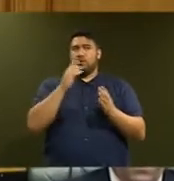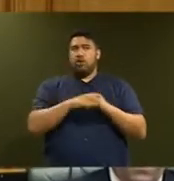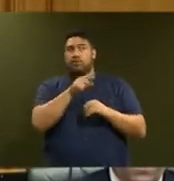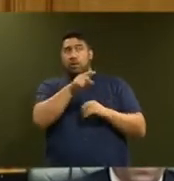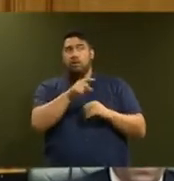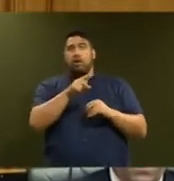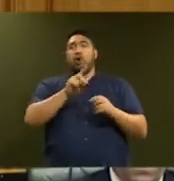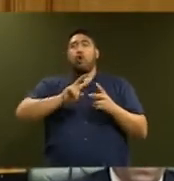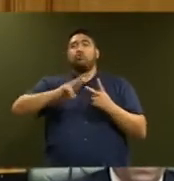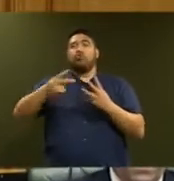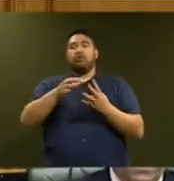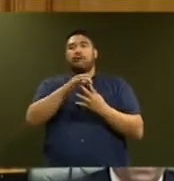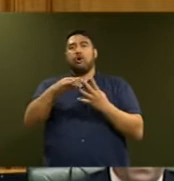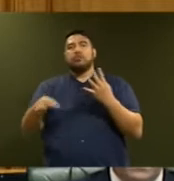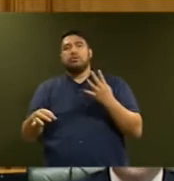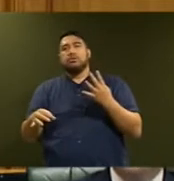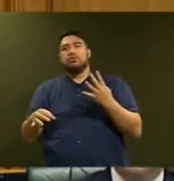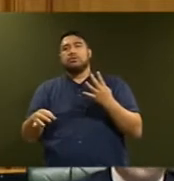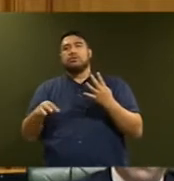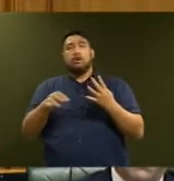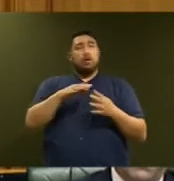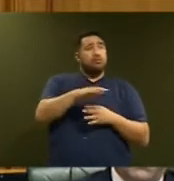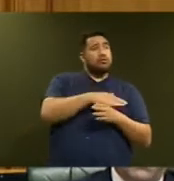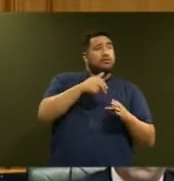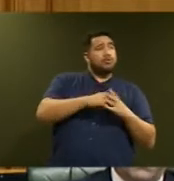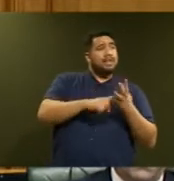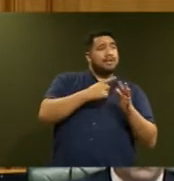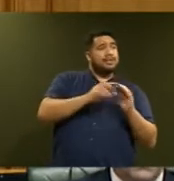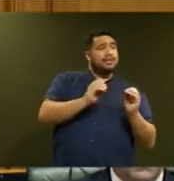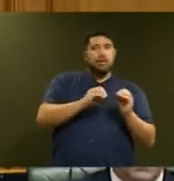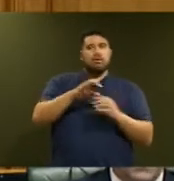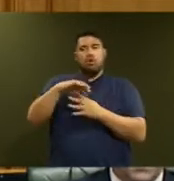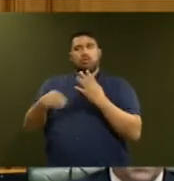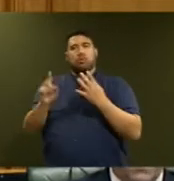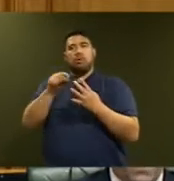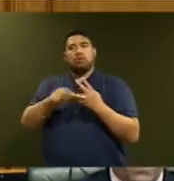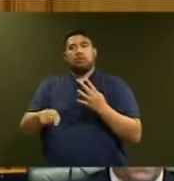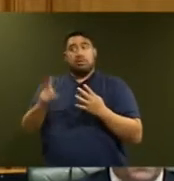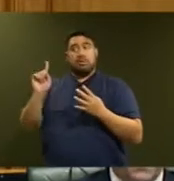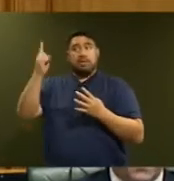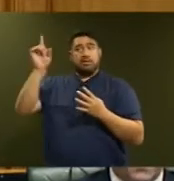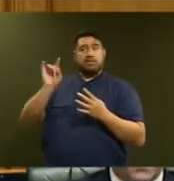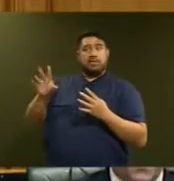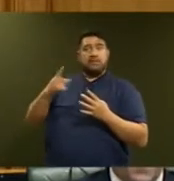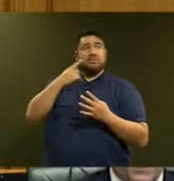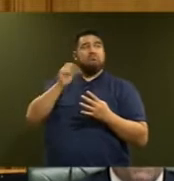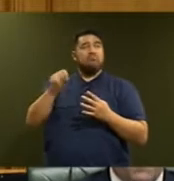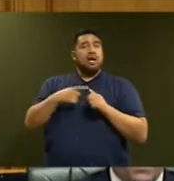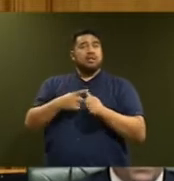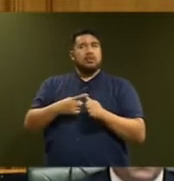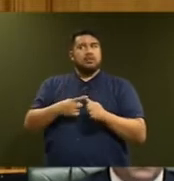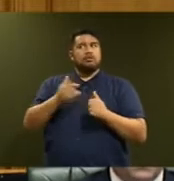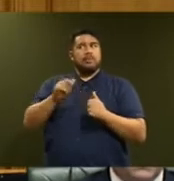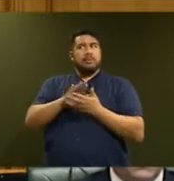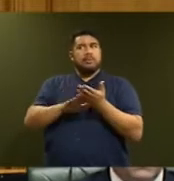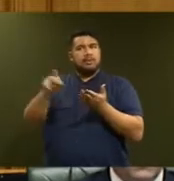alternatives would be if there was not a fuel tax. And the minister chose to answer that, so presumably he had read some